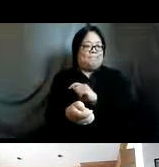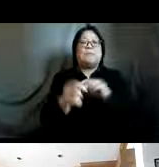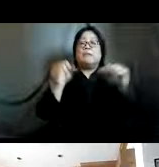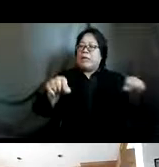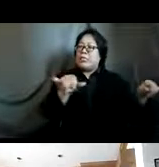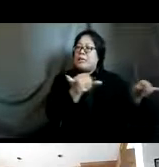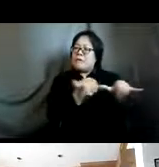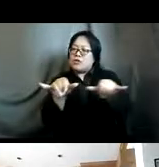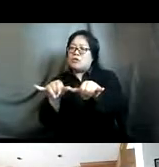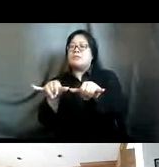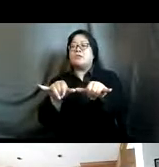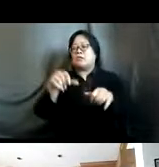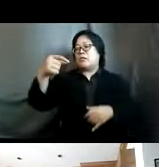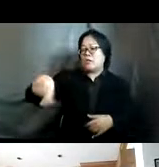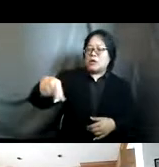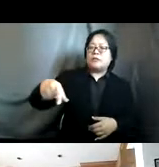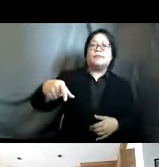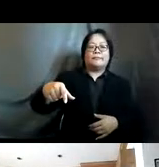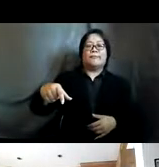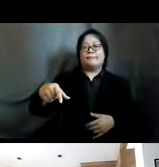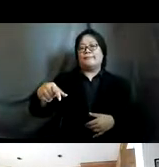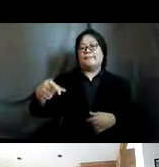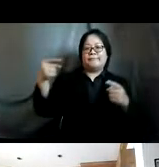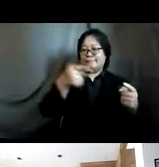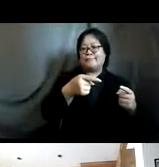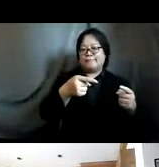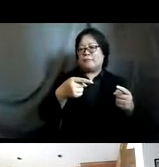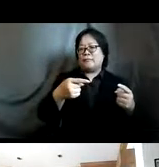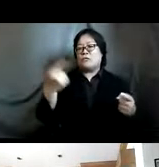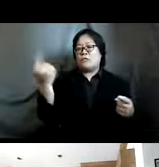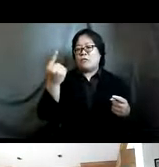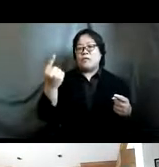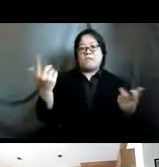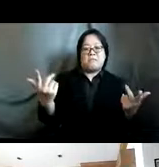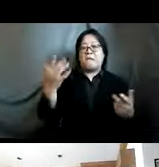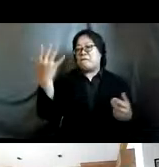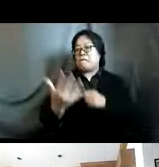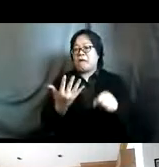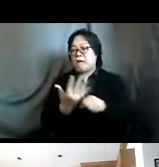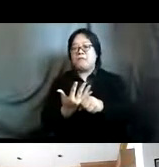qualitatively and quantitative quantitatively between a one and the five-year framework that we're